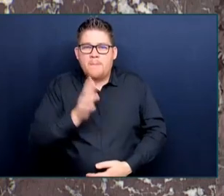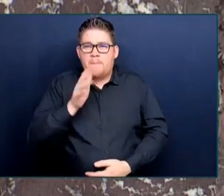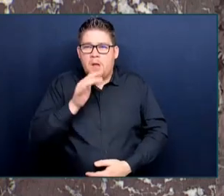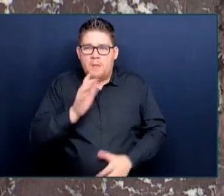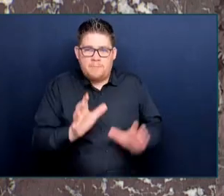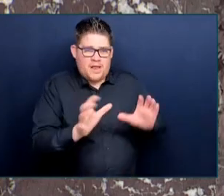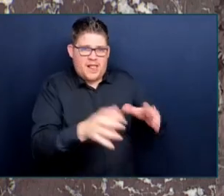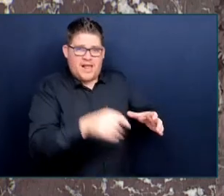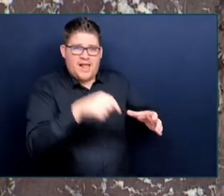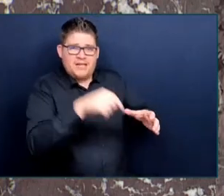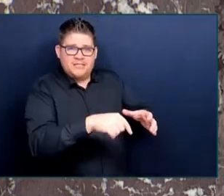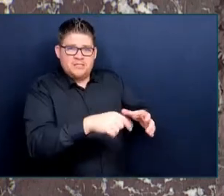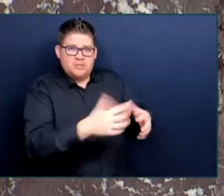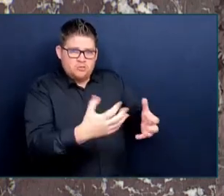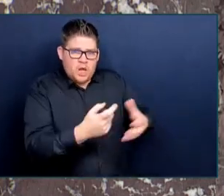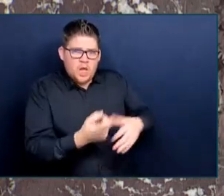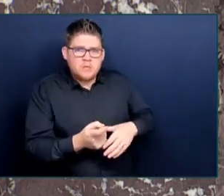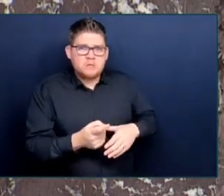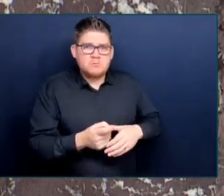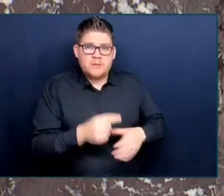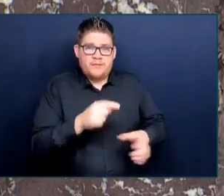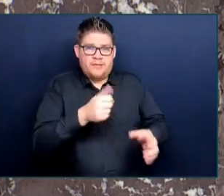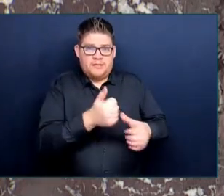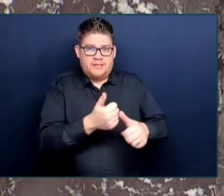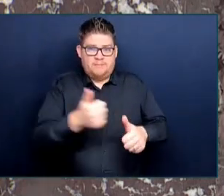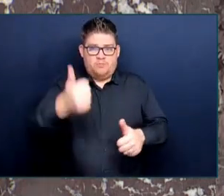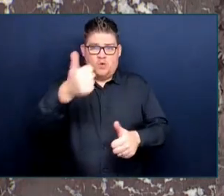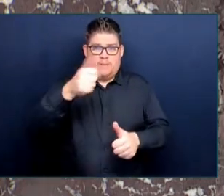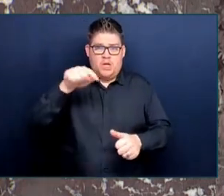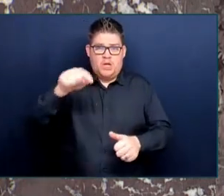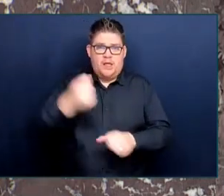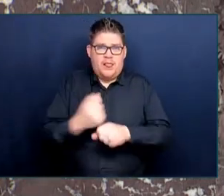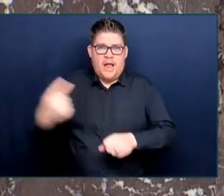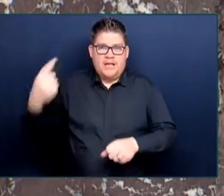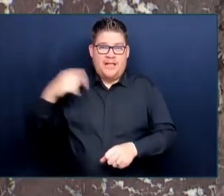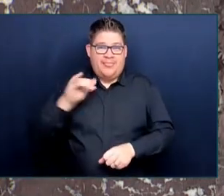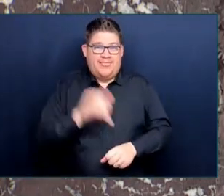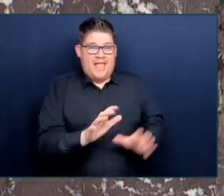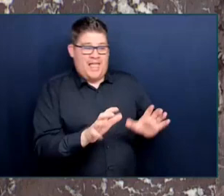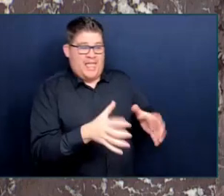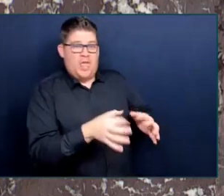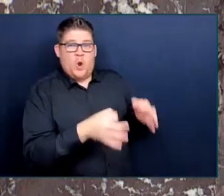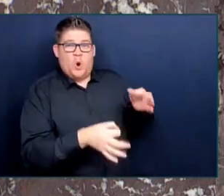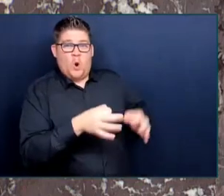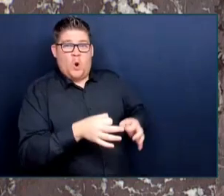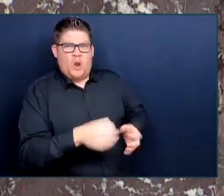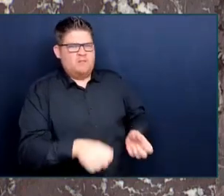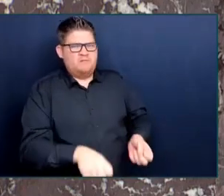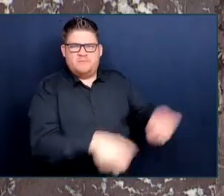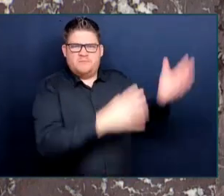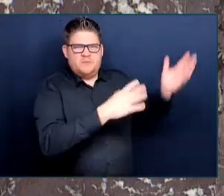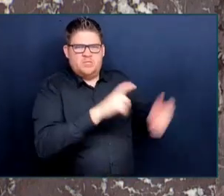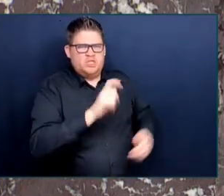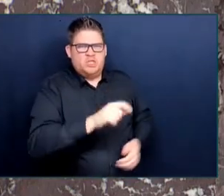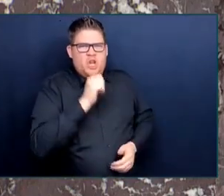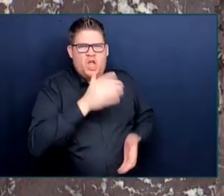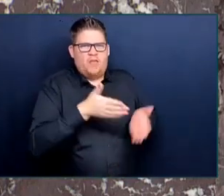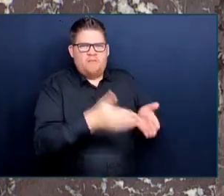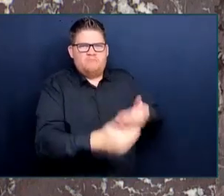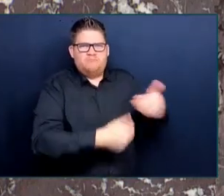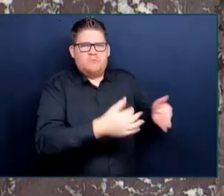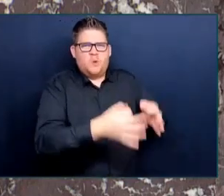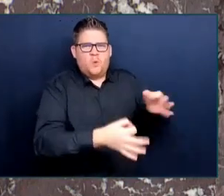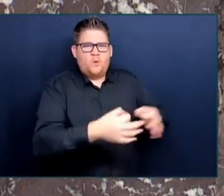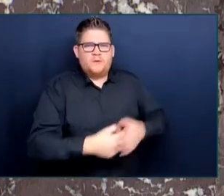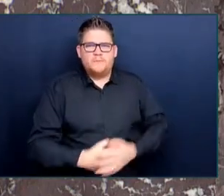lawyers to try to have the case thrown out. So, Mr. Speaker, women fleeing domestic violence abuse deserve better